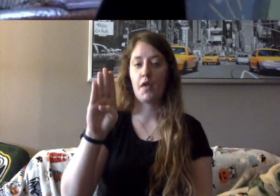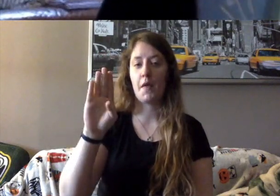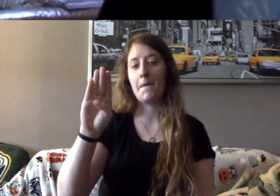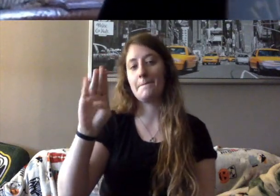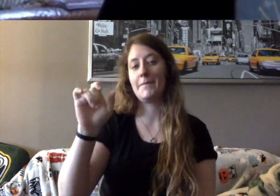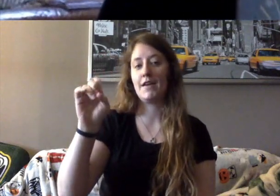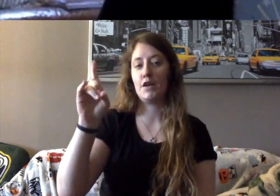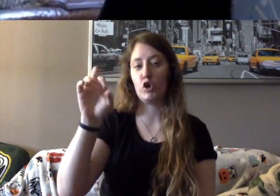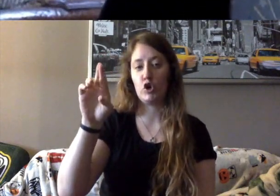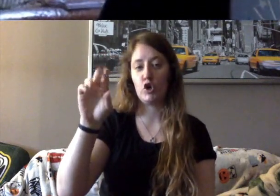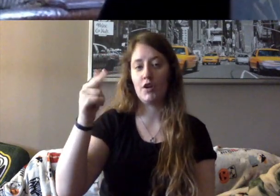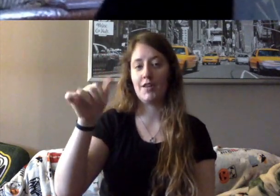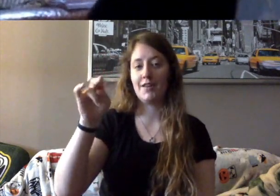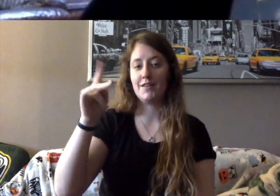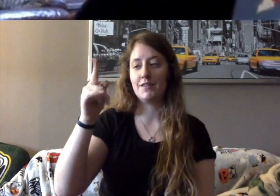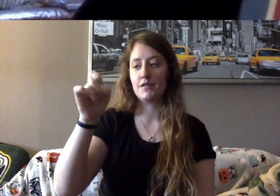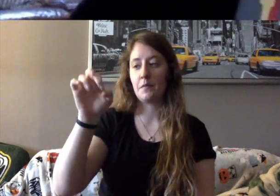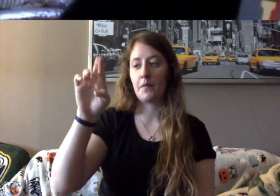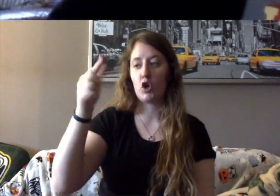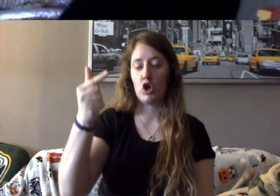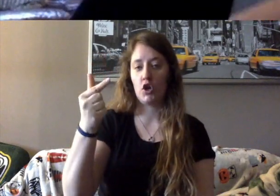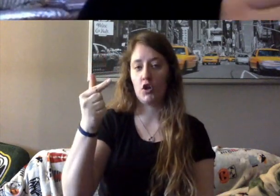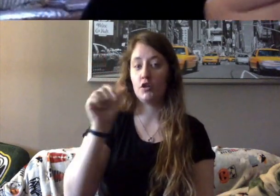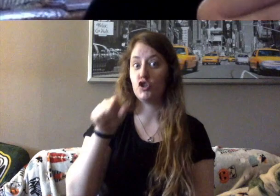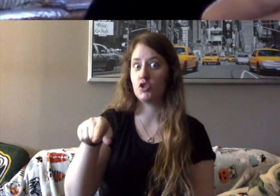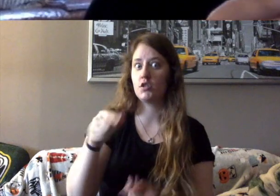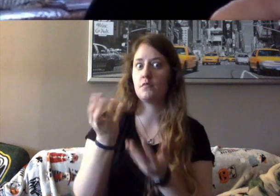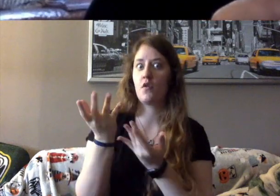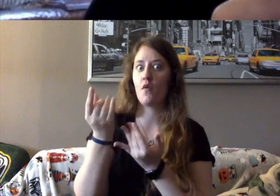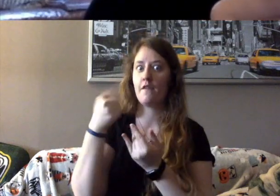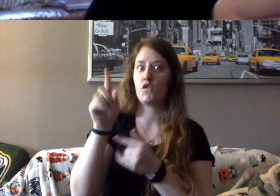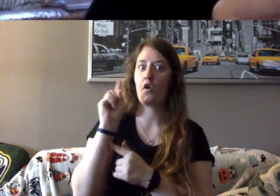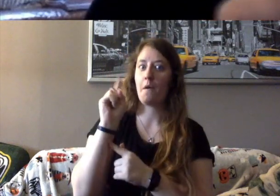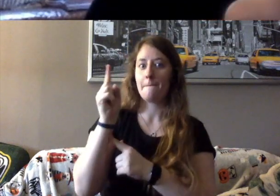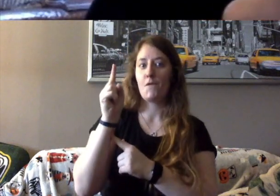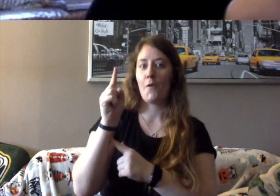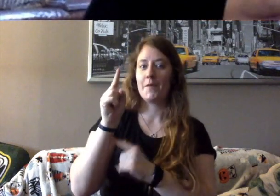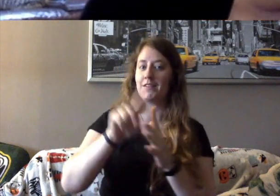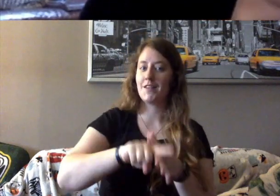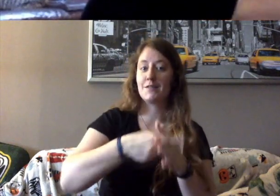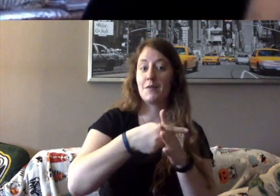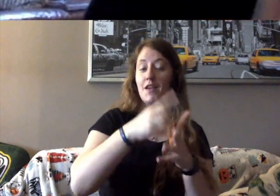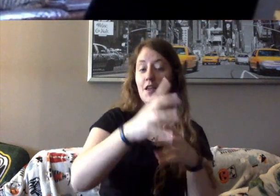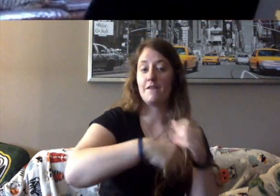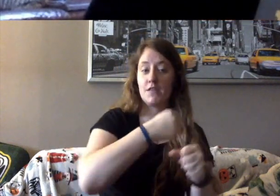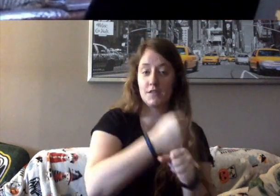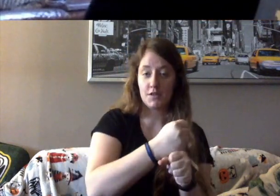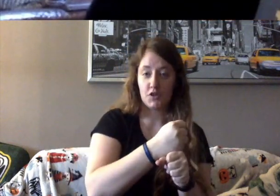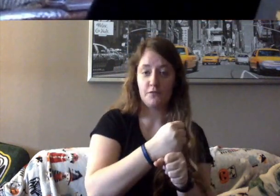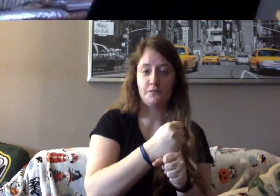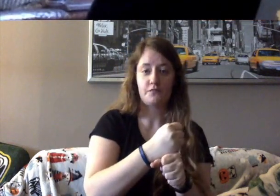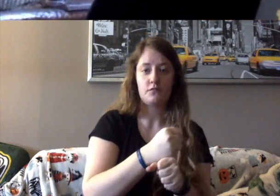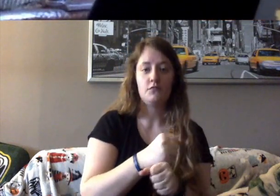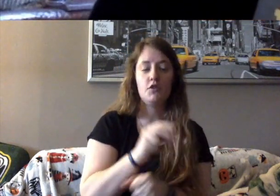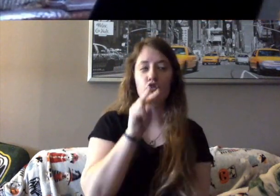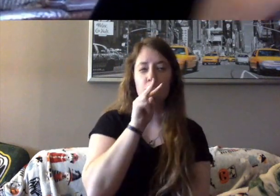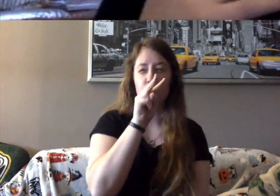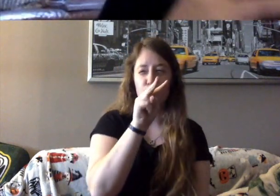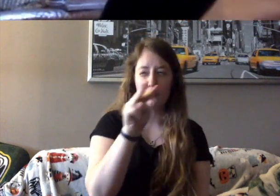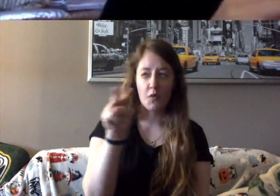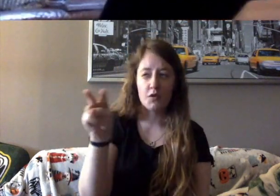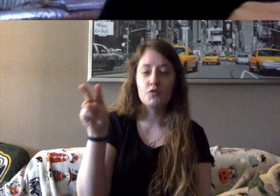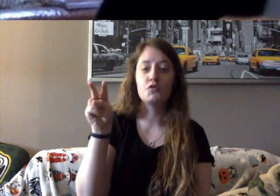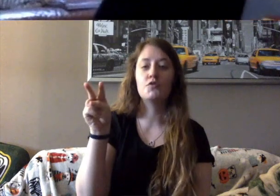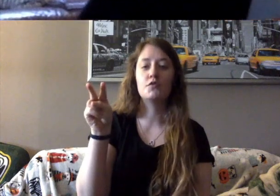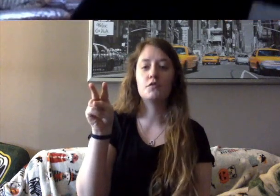She has been waiting for her shining moment since the beginning of the school year. She's been watching you. She's been